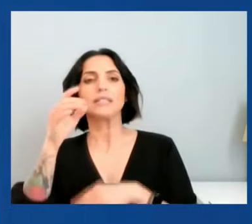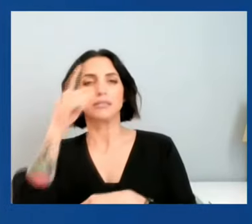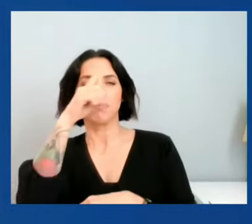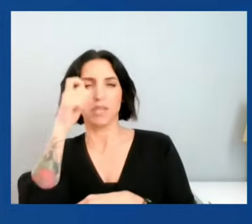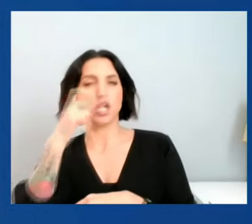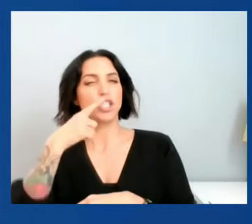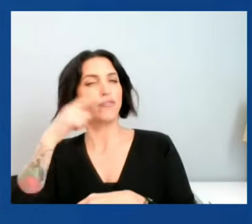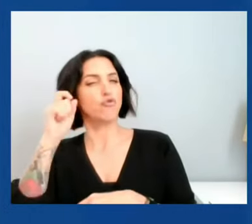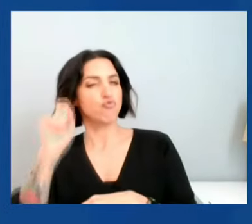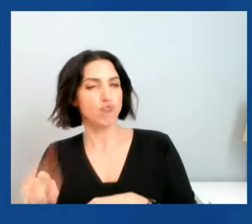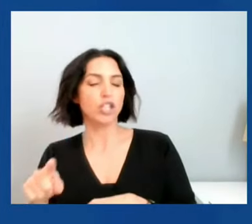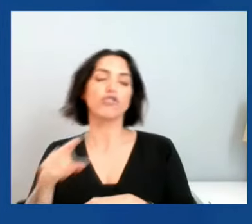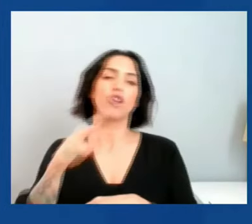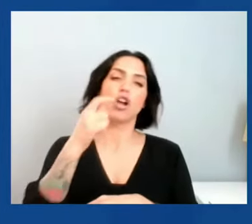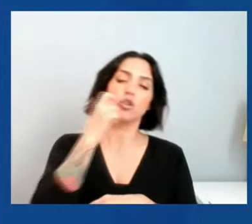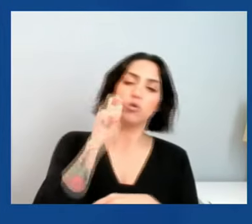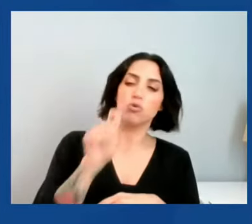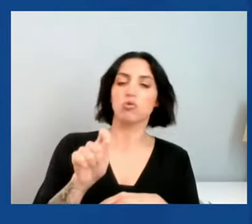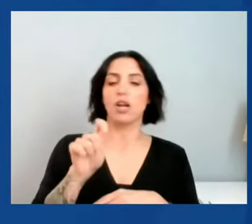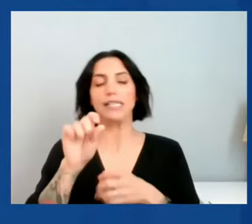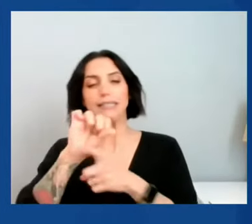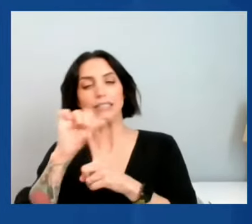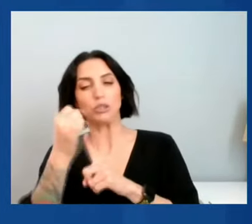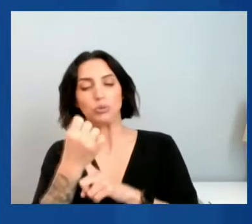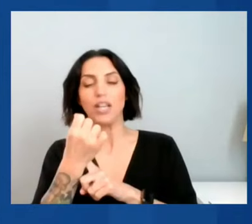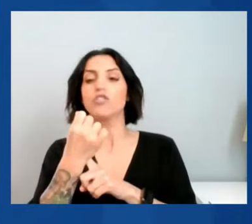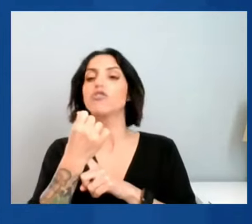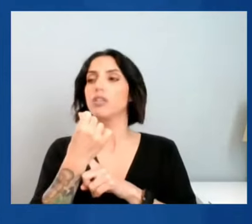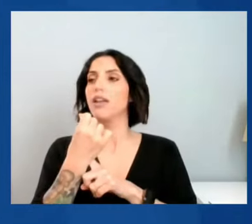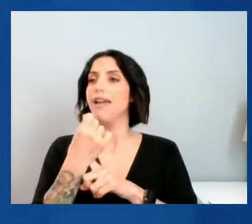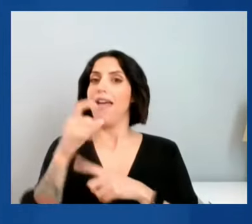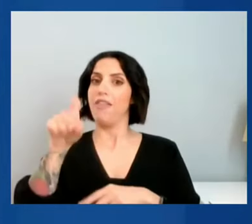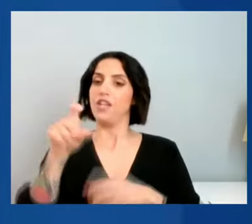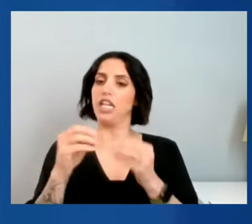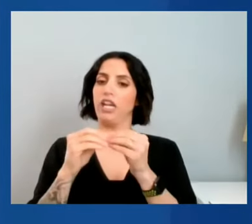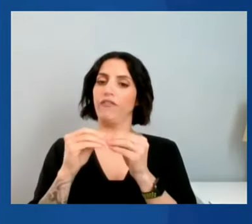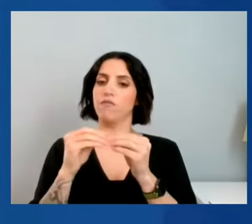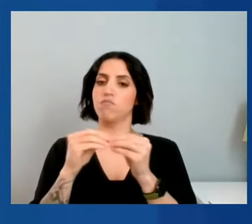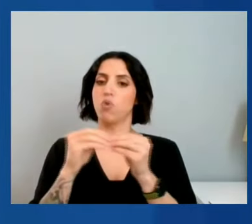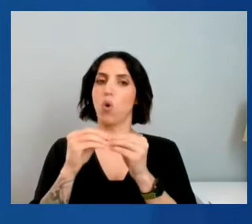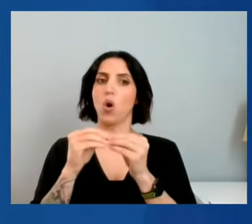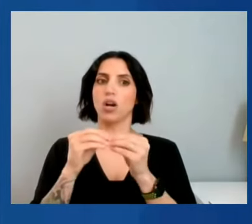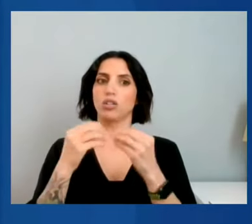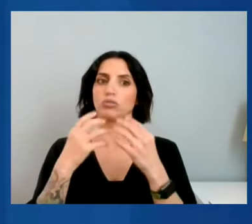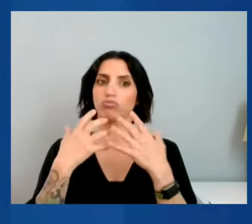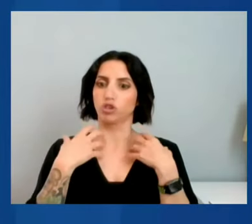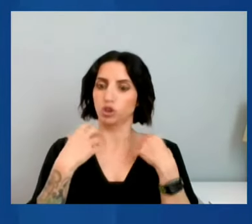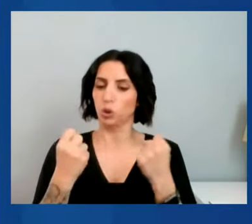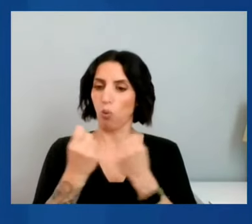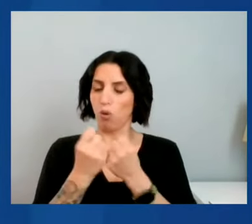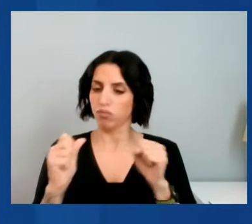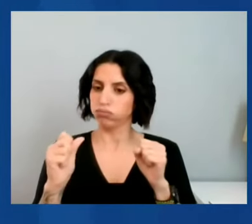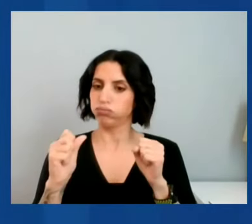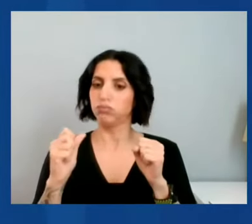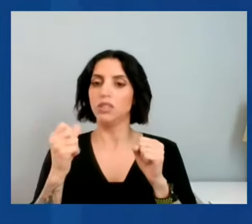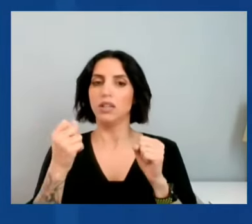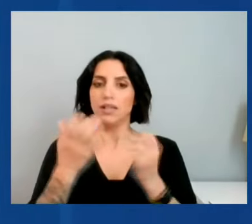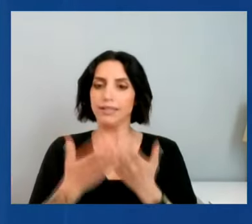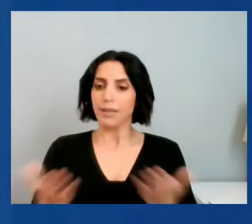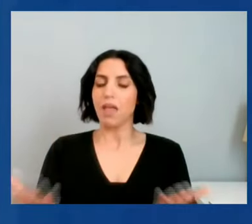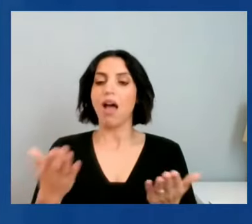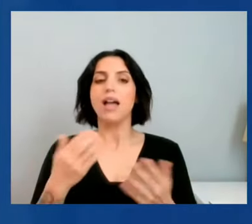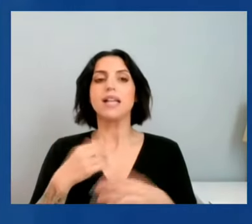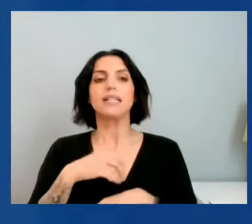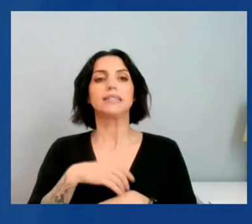situation the need for more secure energy supplies and the United States and